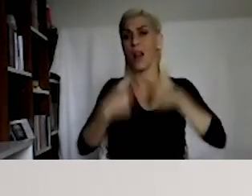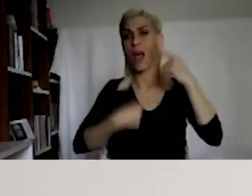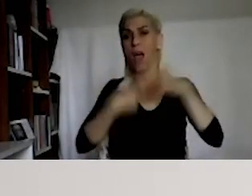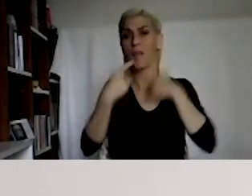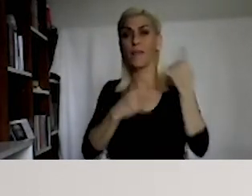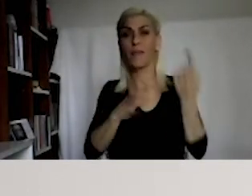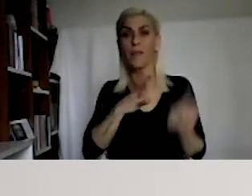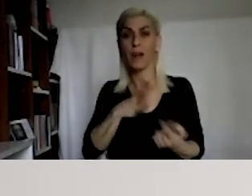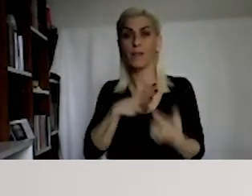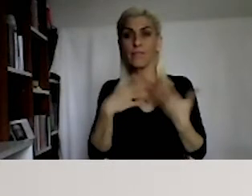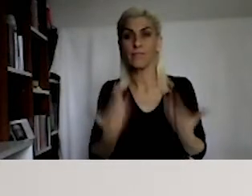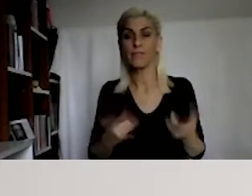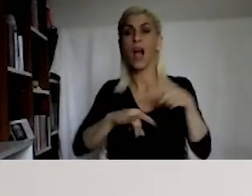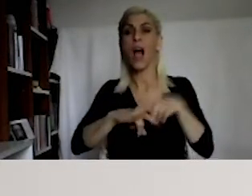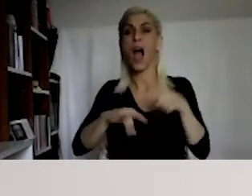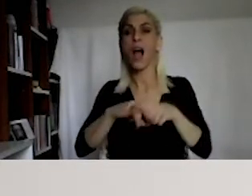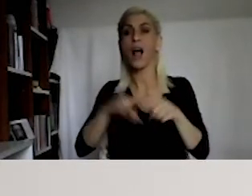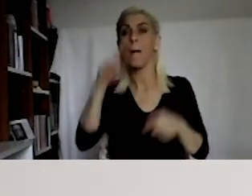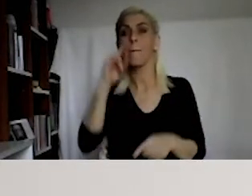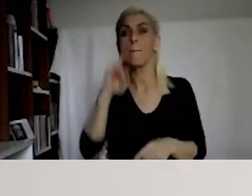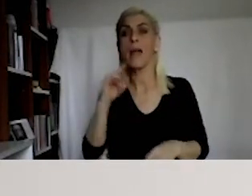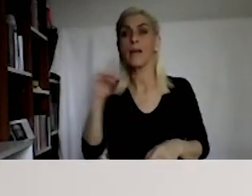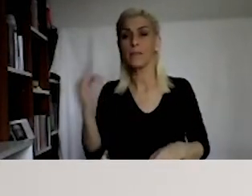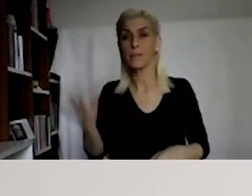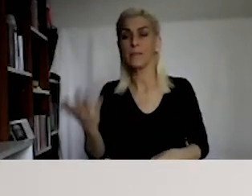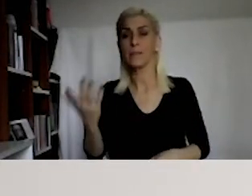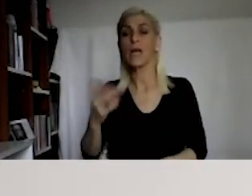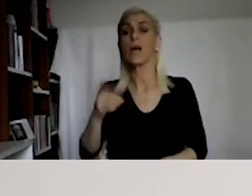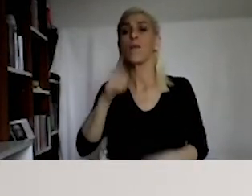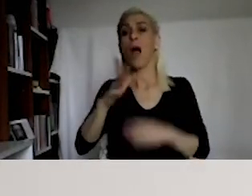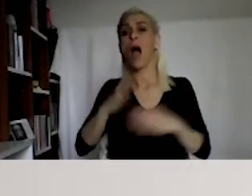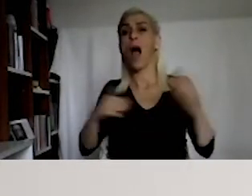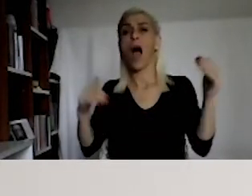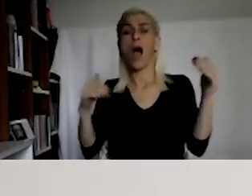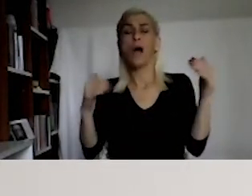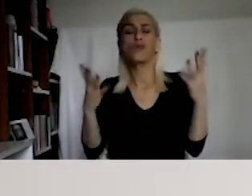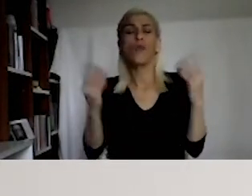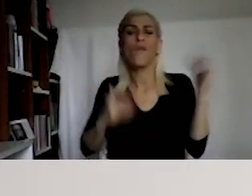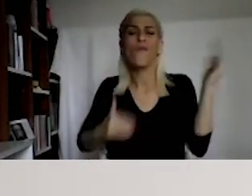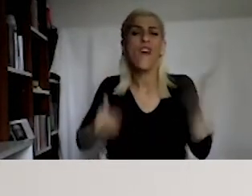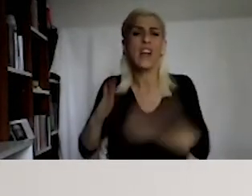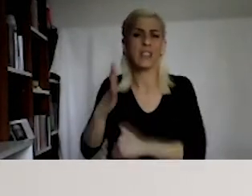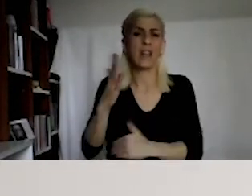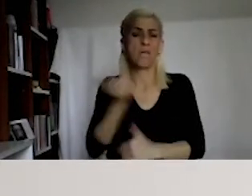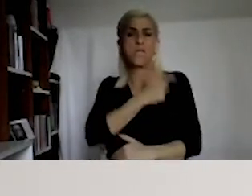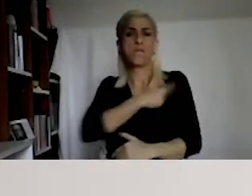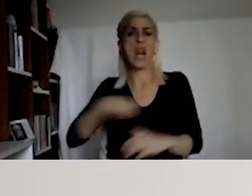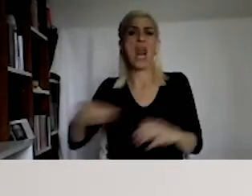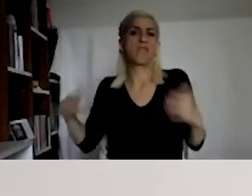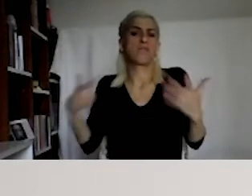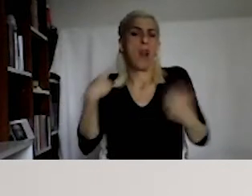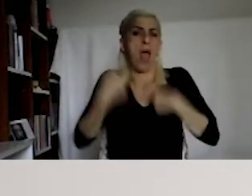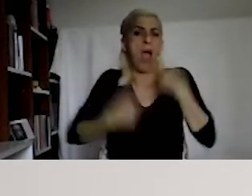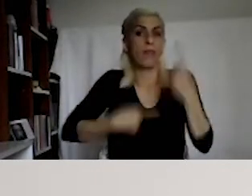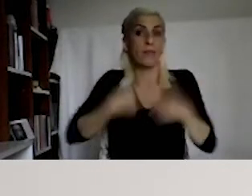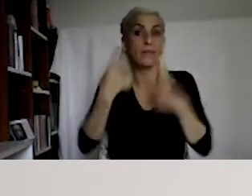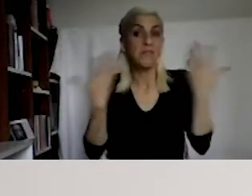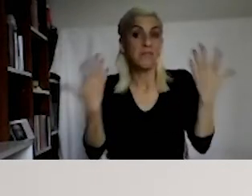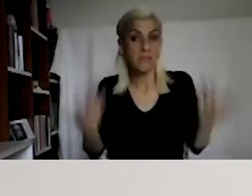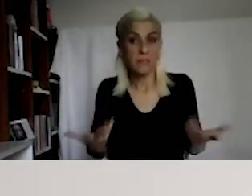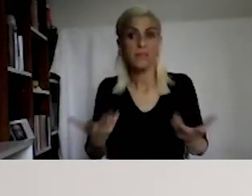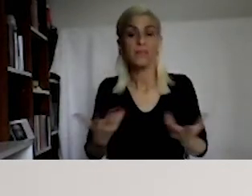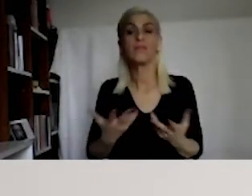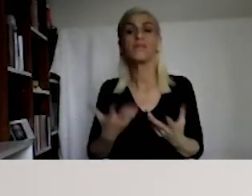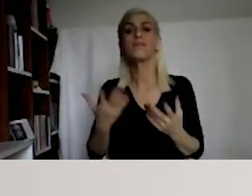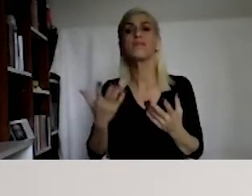We heard about populist, far-right extremist discourses, anti-Semitism introduced by the previous